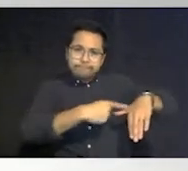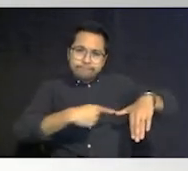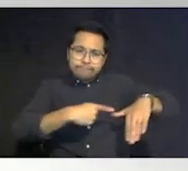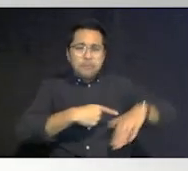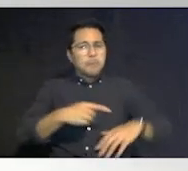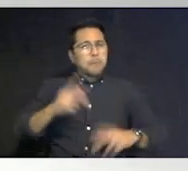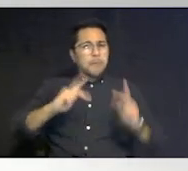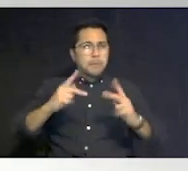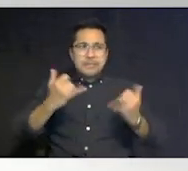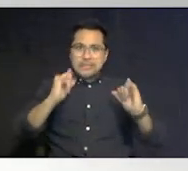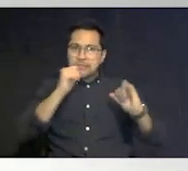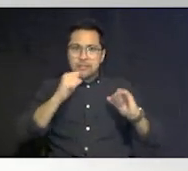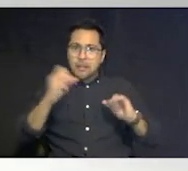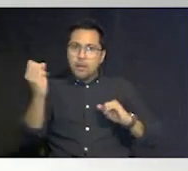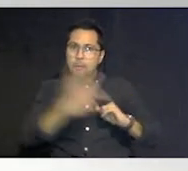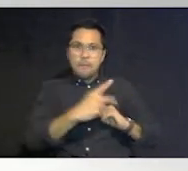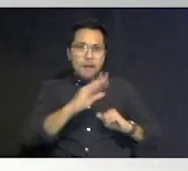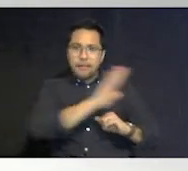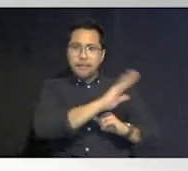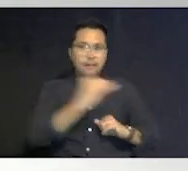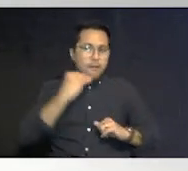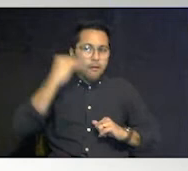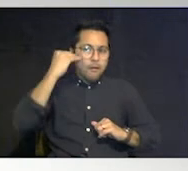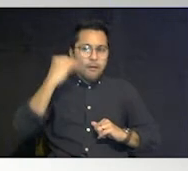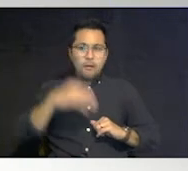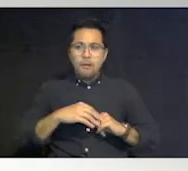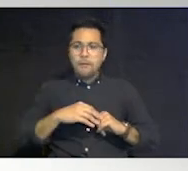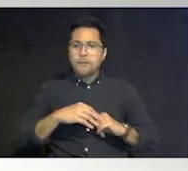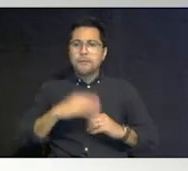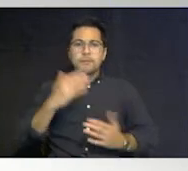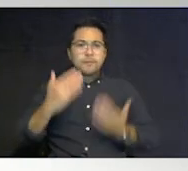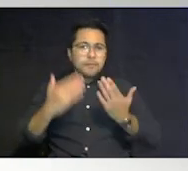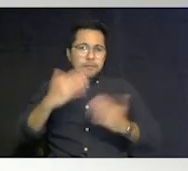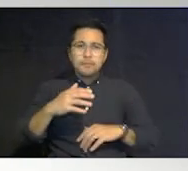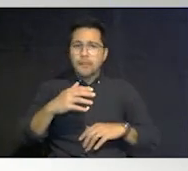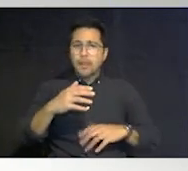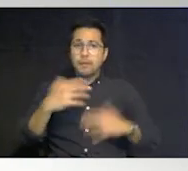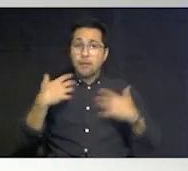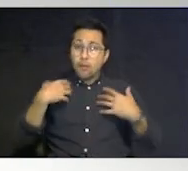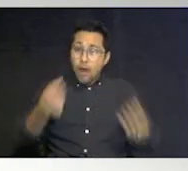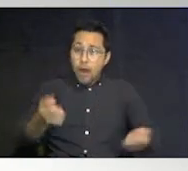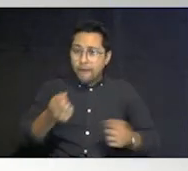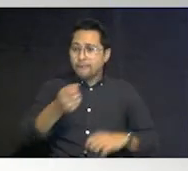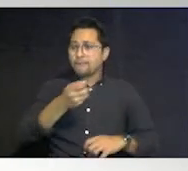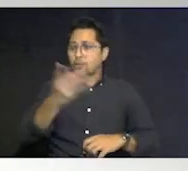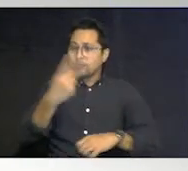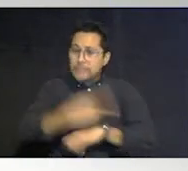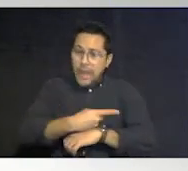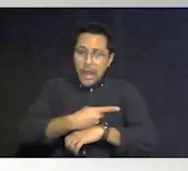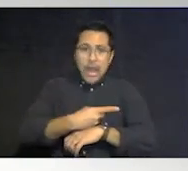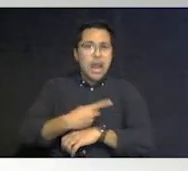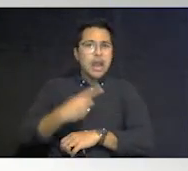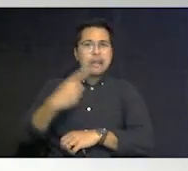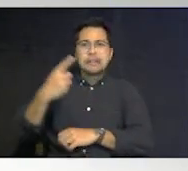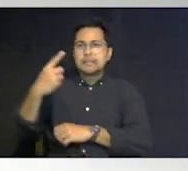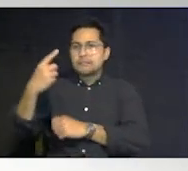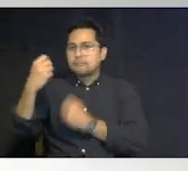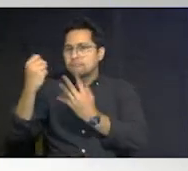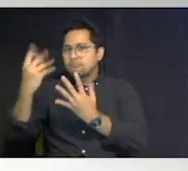so some disasters the recovery might last just a couple of days could it could last years